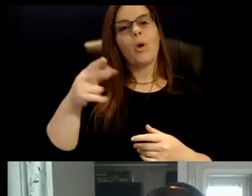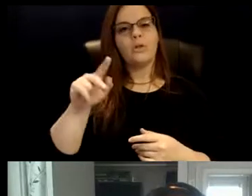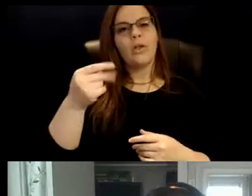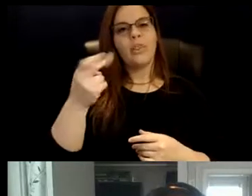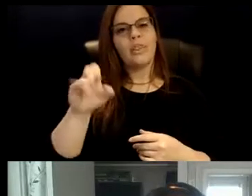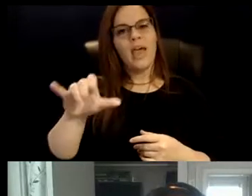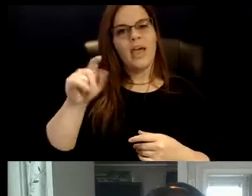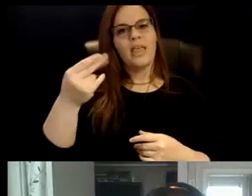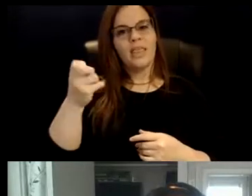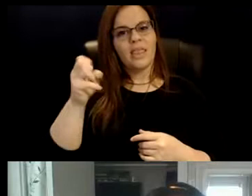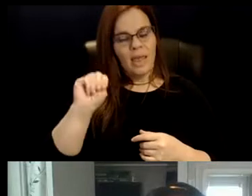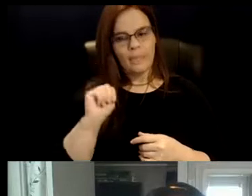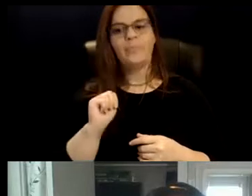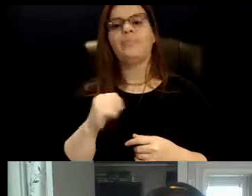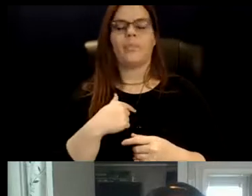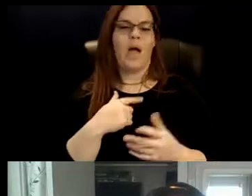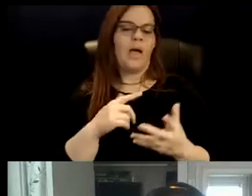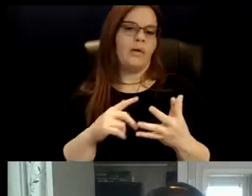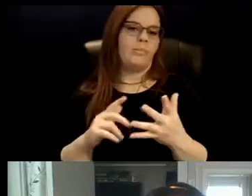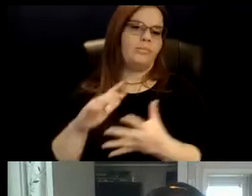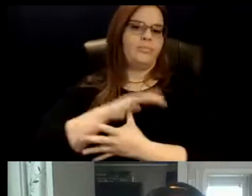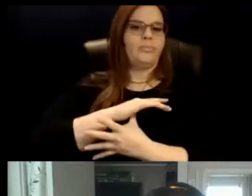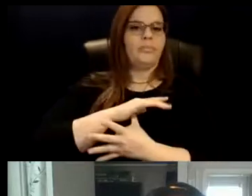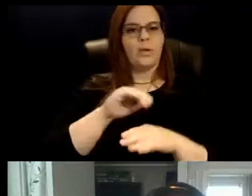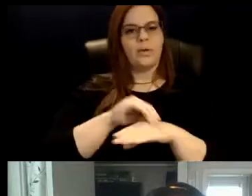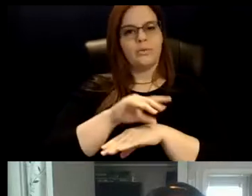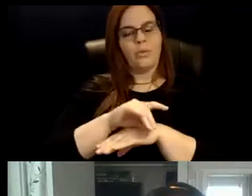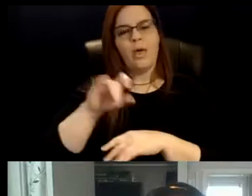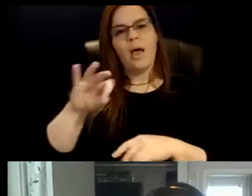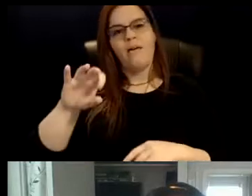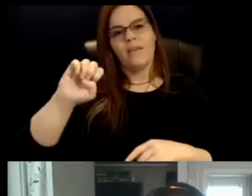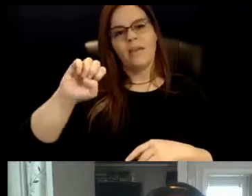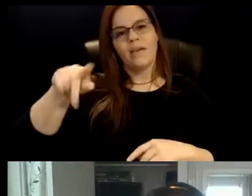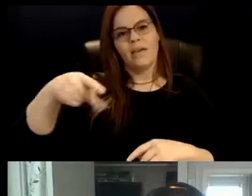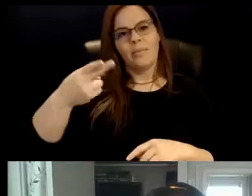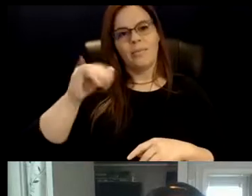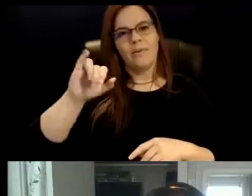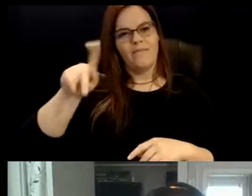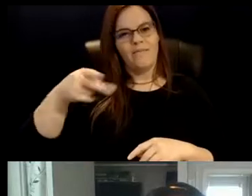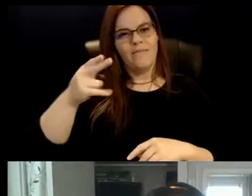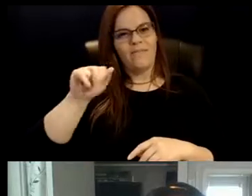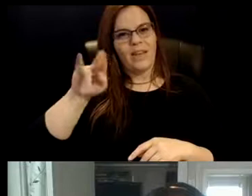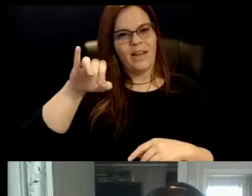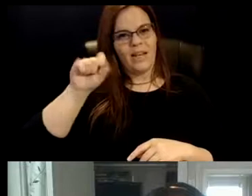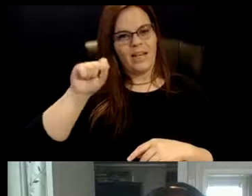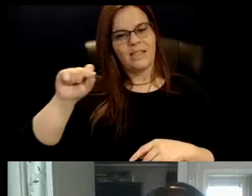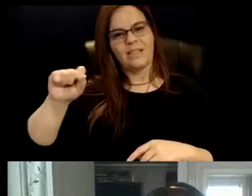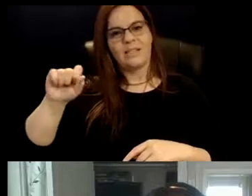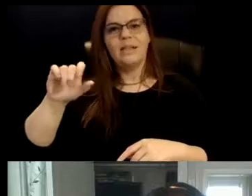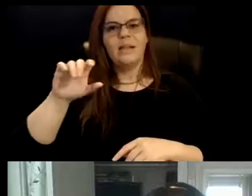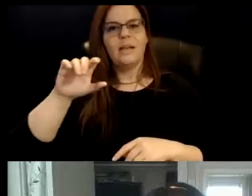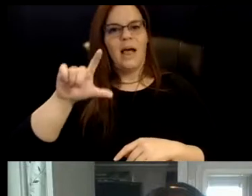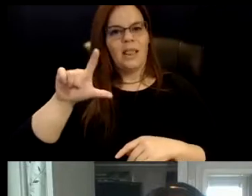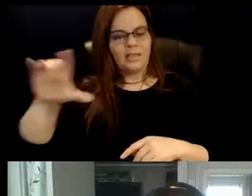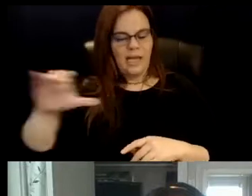I am a principal consultant and founder of Epiphanies of Equity, LLC, which is sort of the big picture social